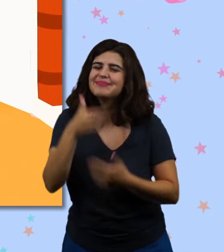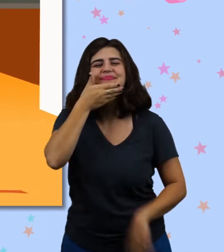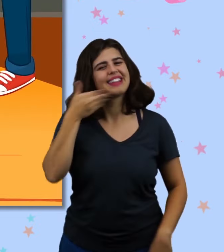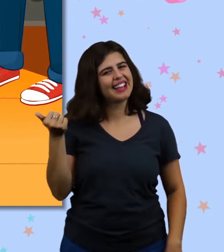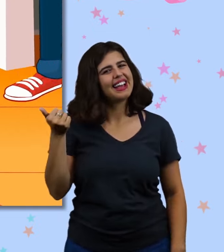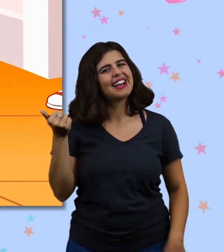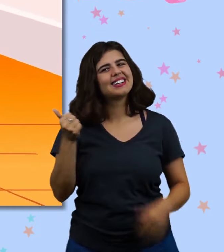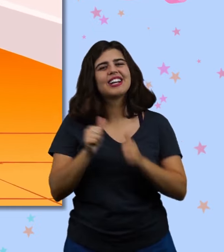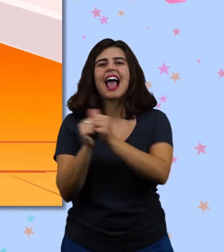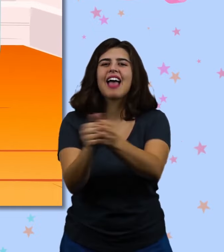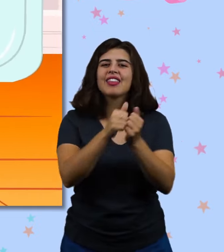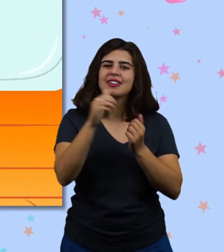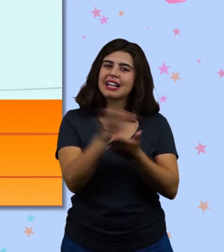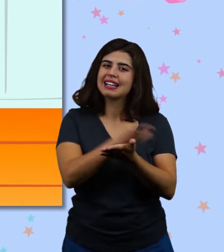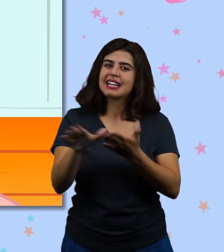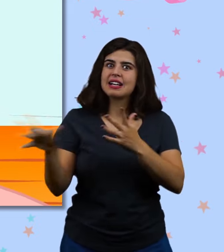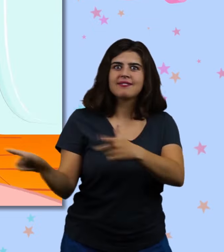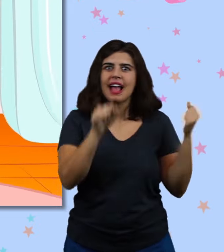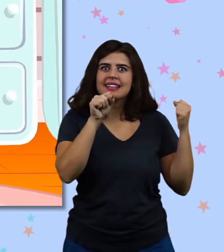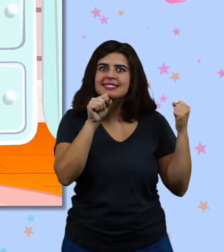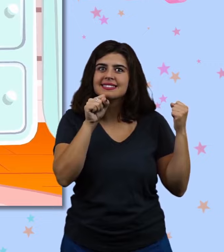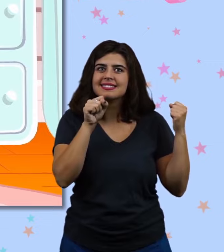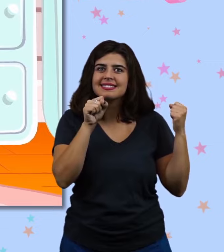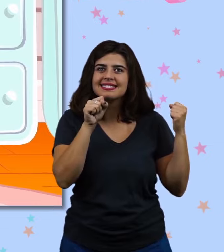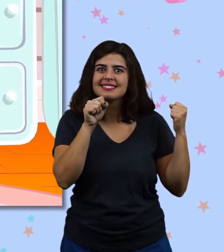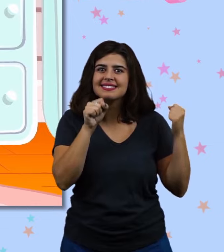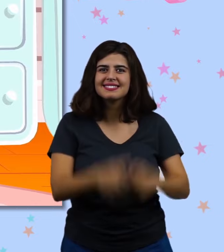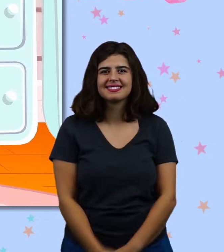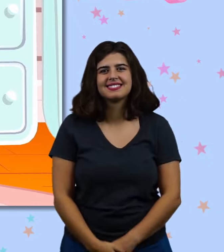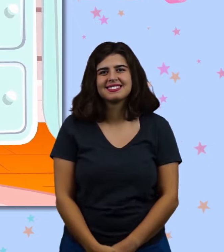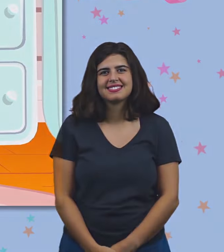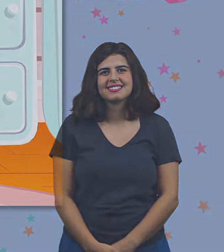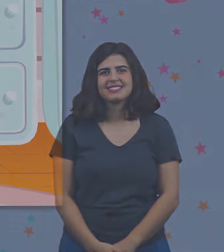Much better that way. Together, we'll finish faster. Thanks, Phoebe.